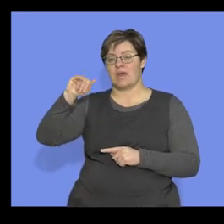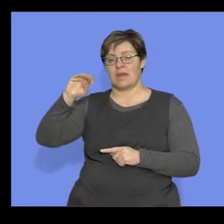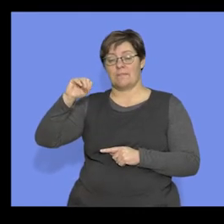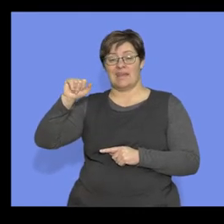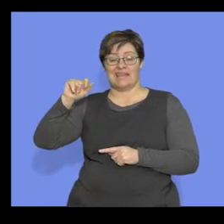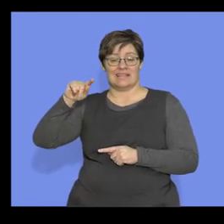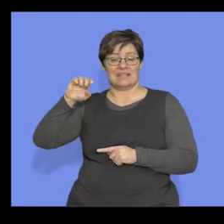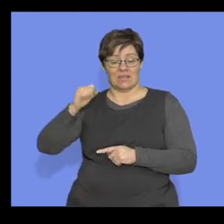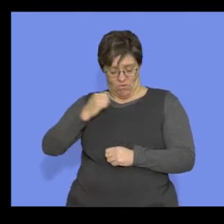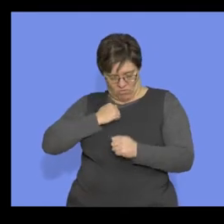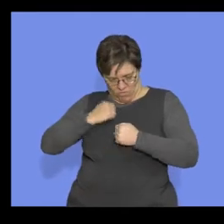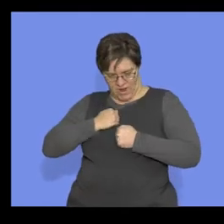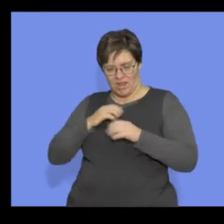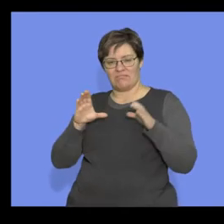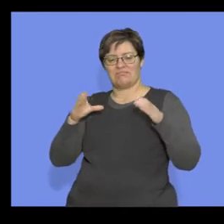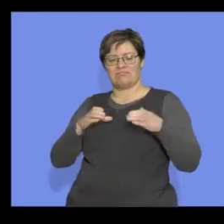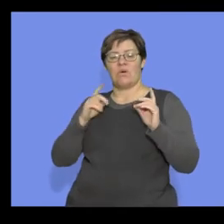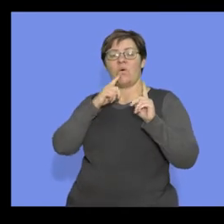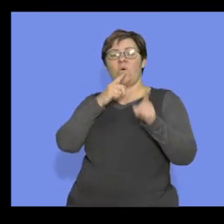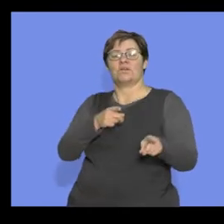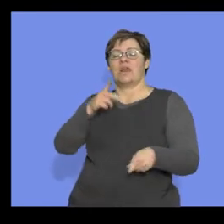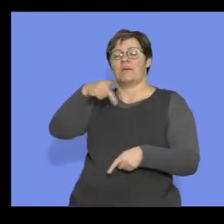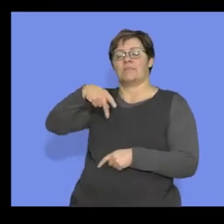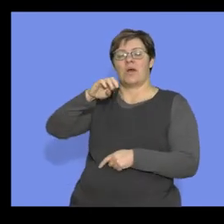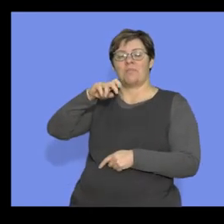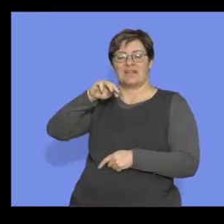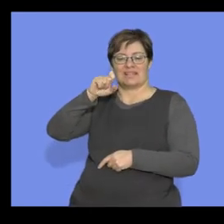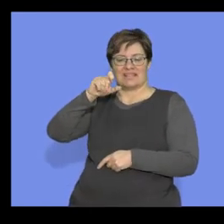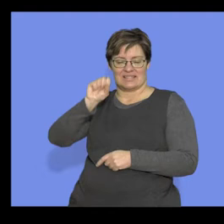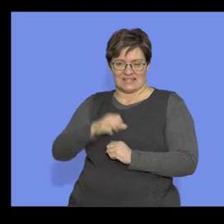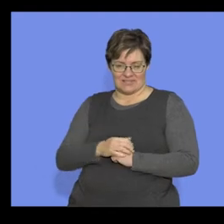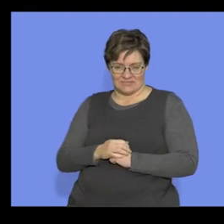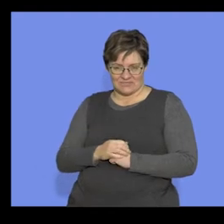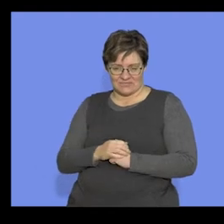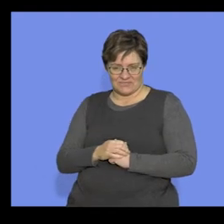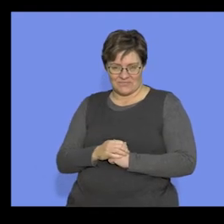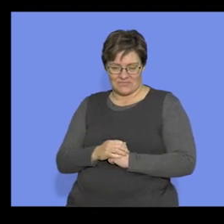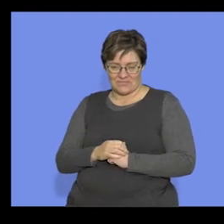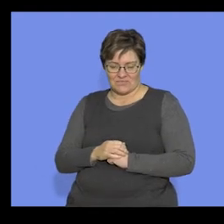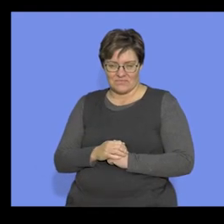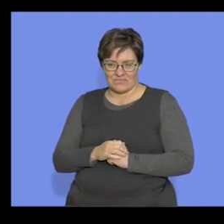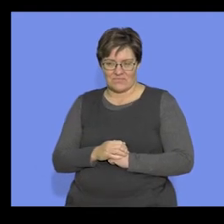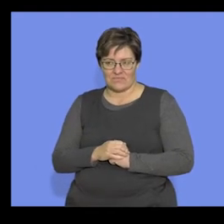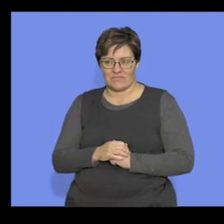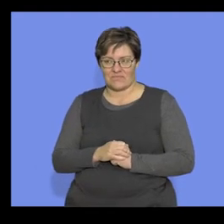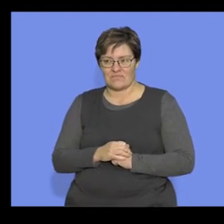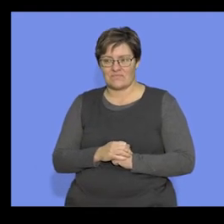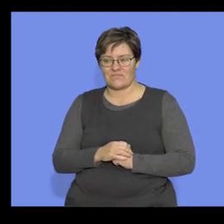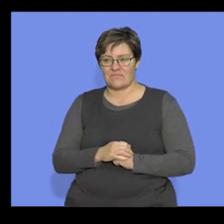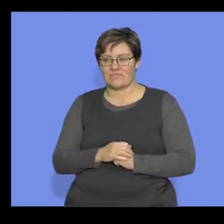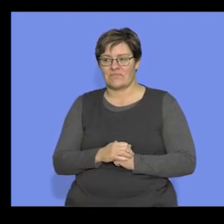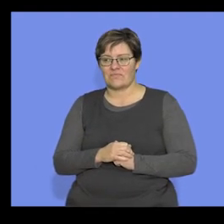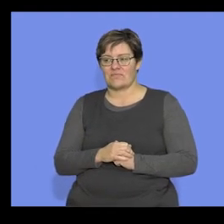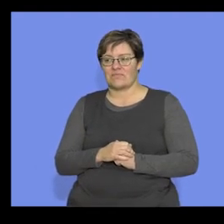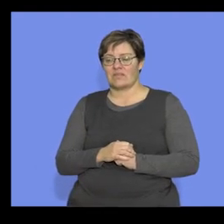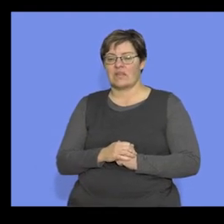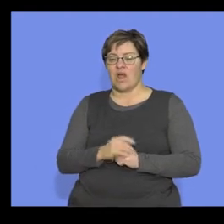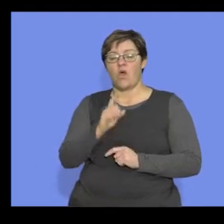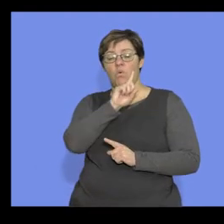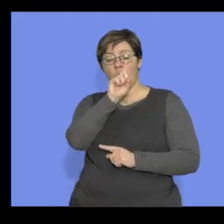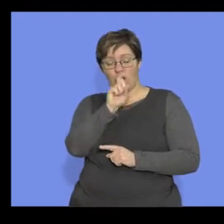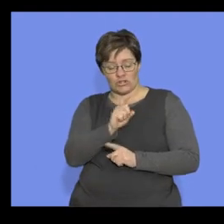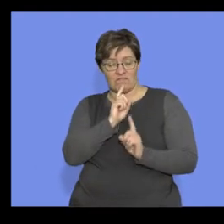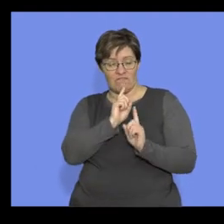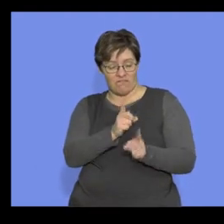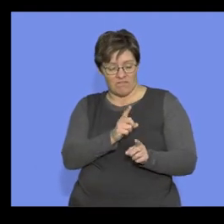right, what were we? We are primates, and that is our order. Okay, and then answer